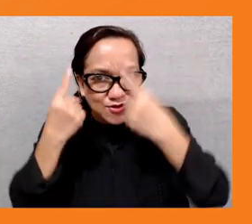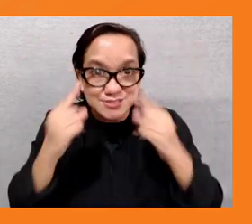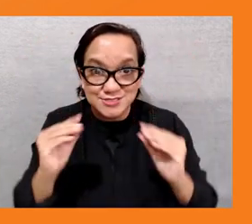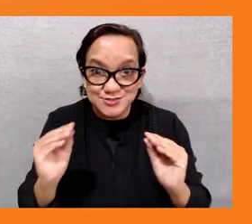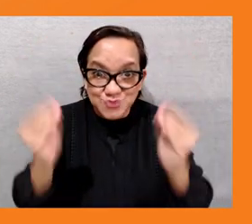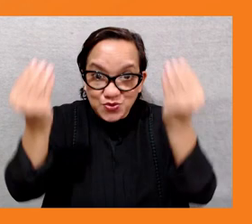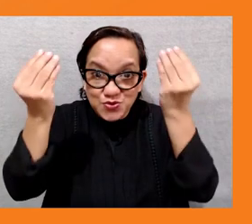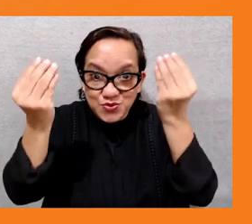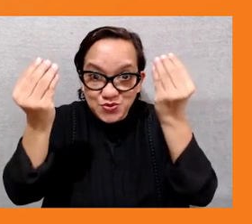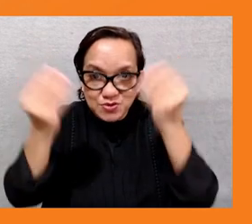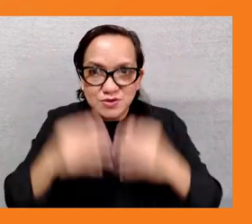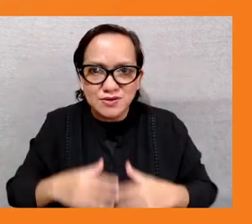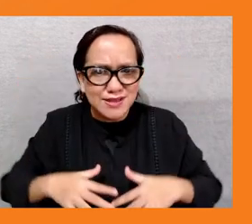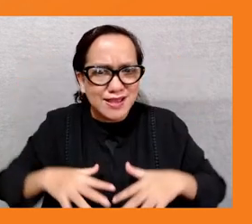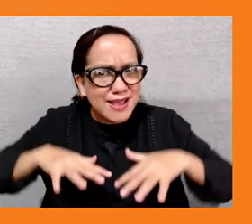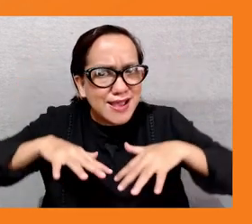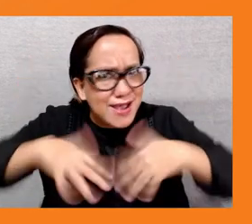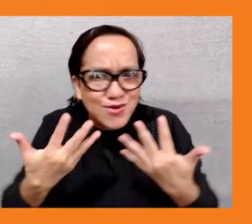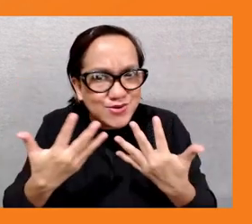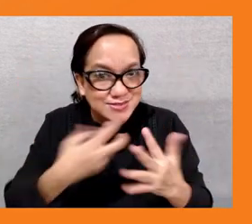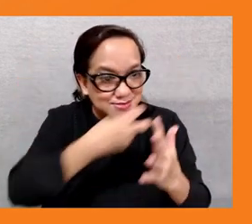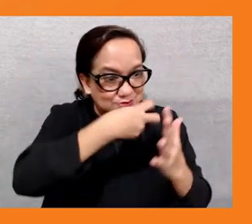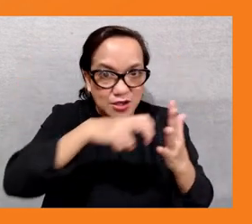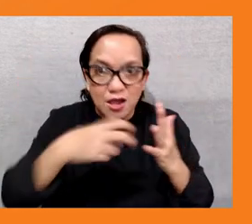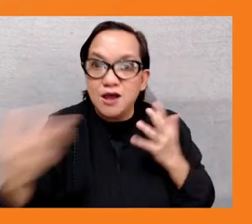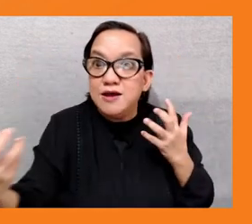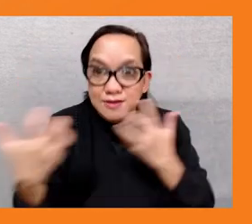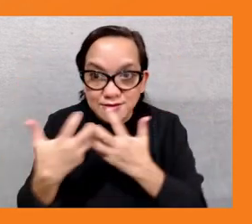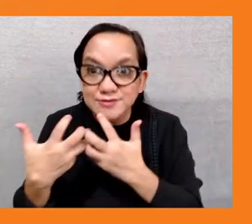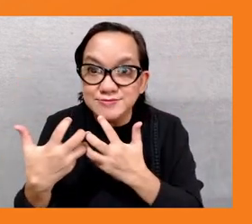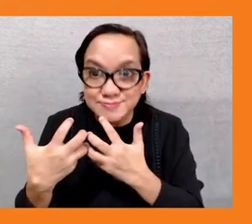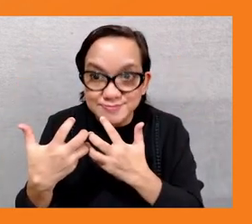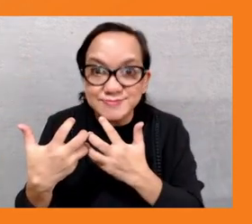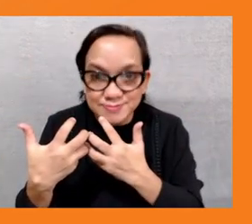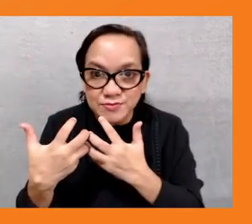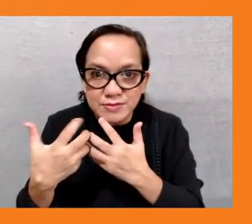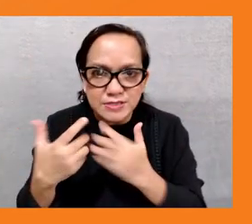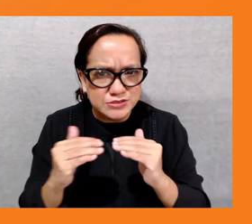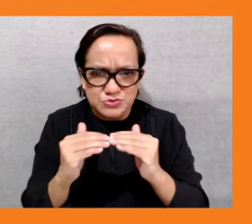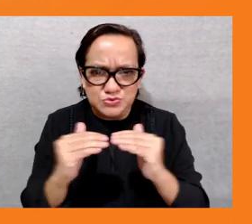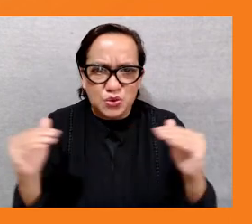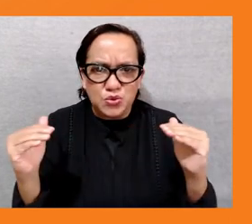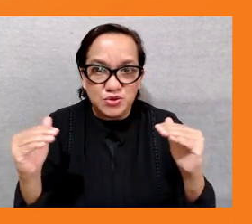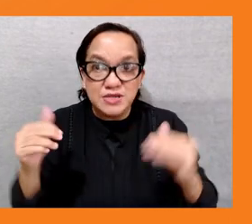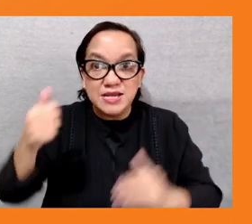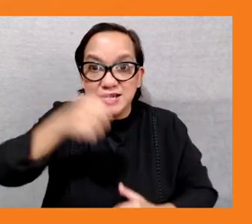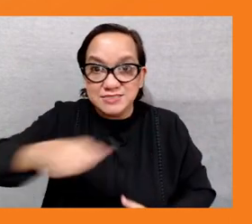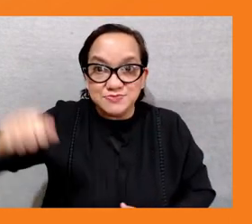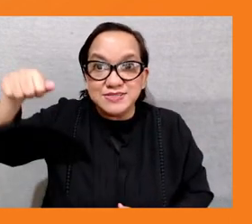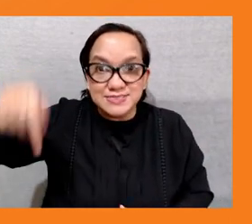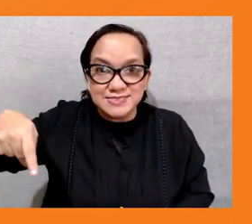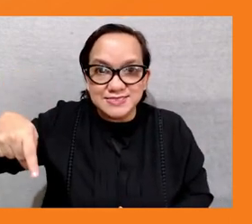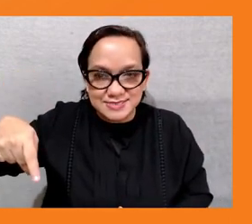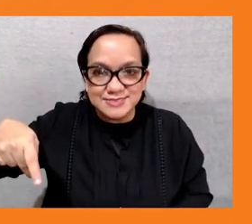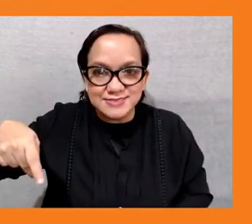central to the work of the governments employers and workers organizations in the asia pacific region and over the past few years we all know that